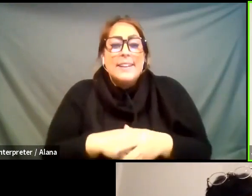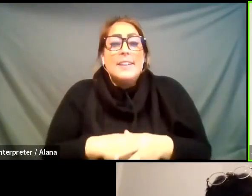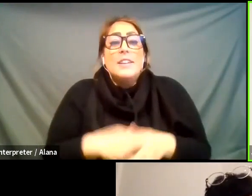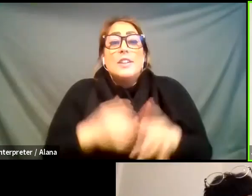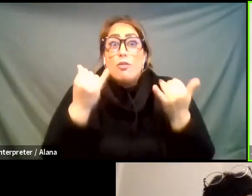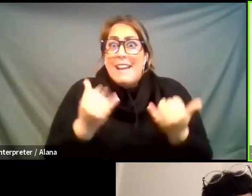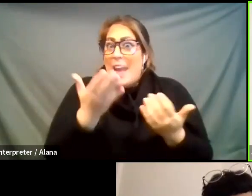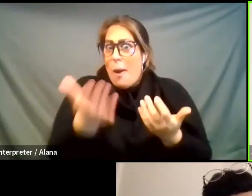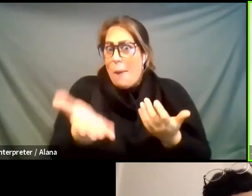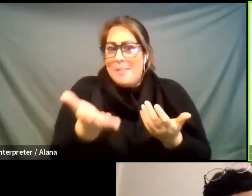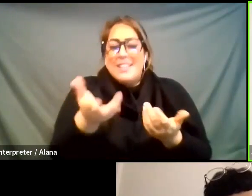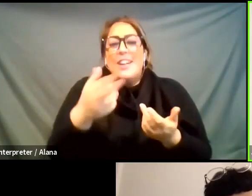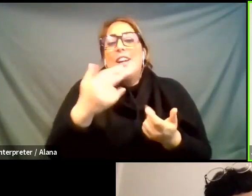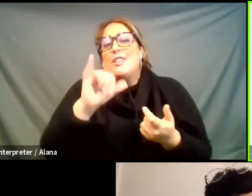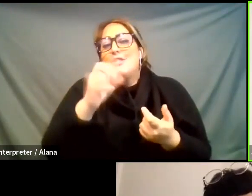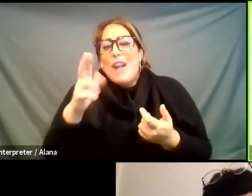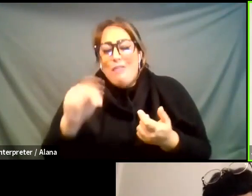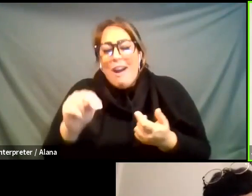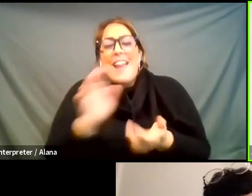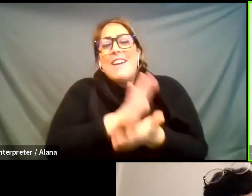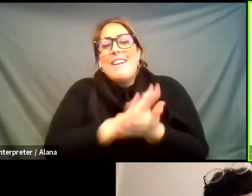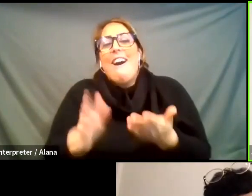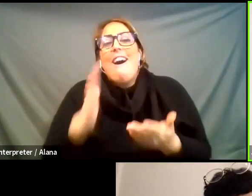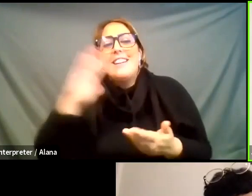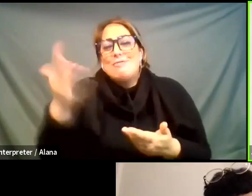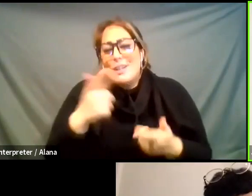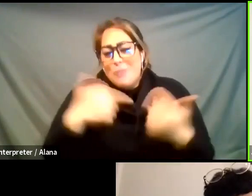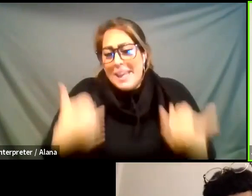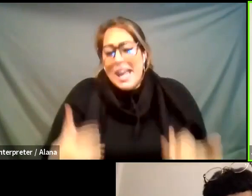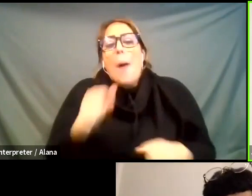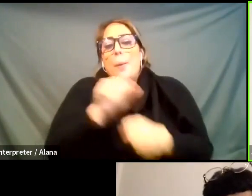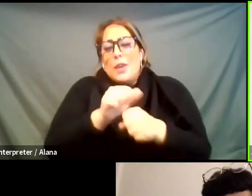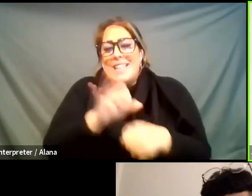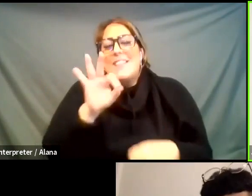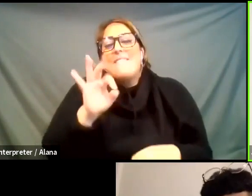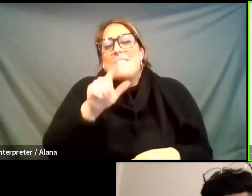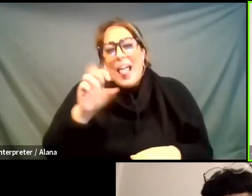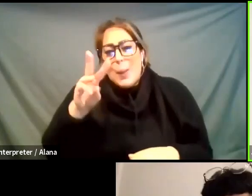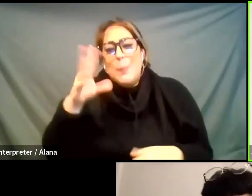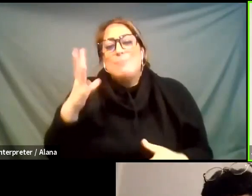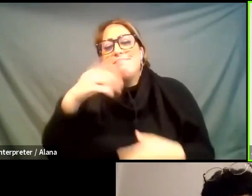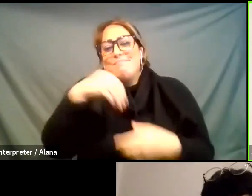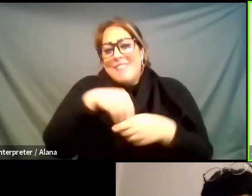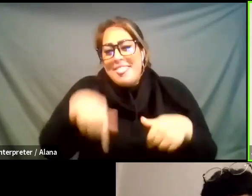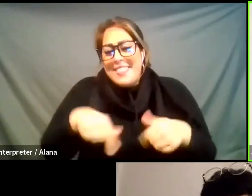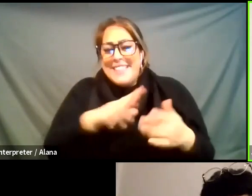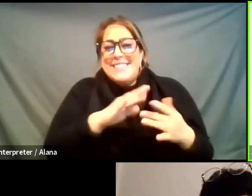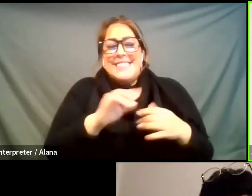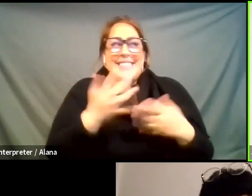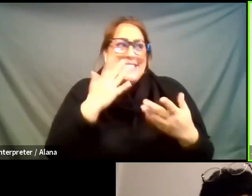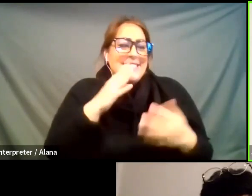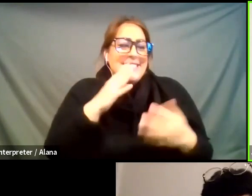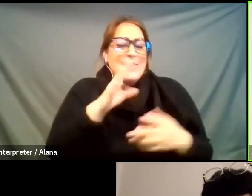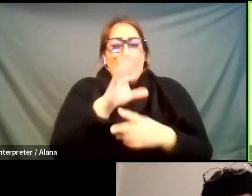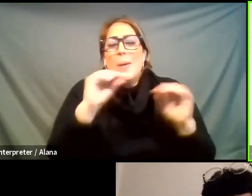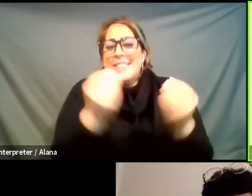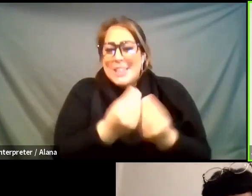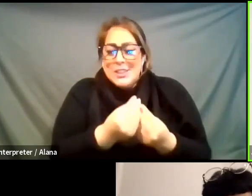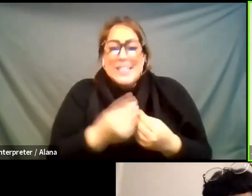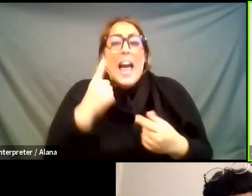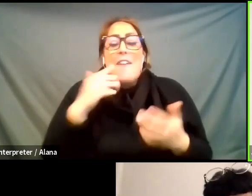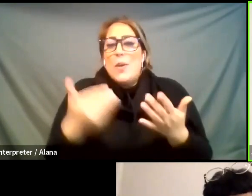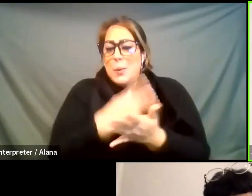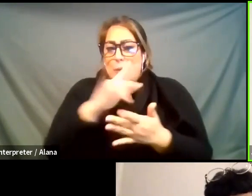introduction mentioned i'm currently a fellow with mozilla foundation and i'm developing a new social network which is called the oreca